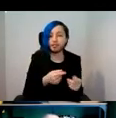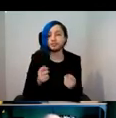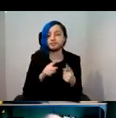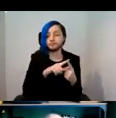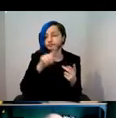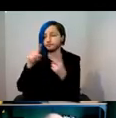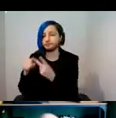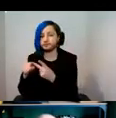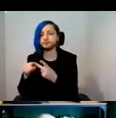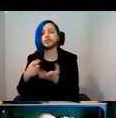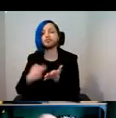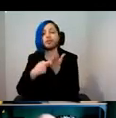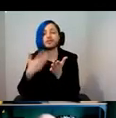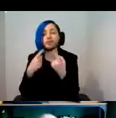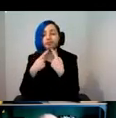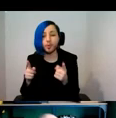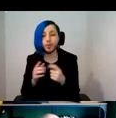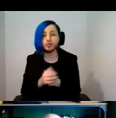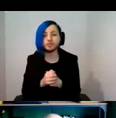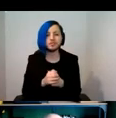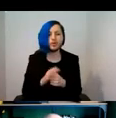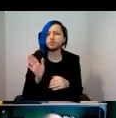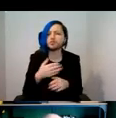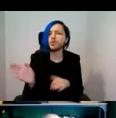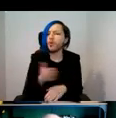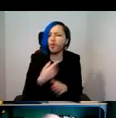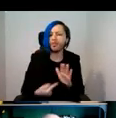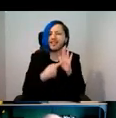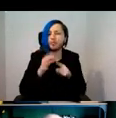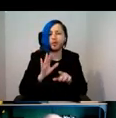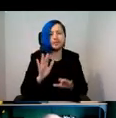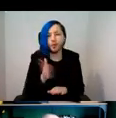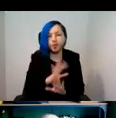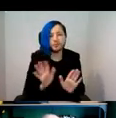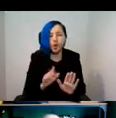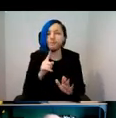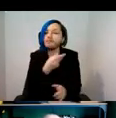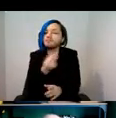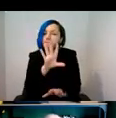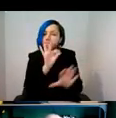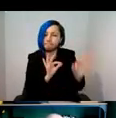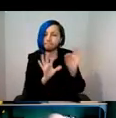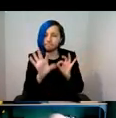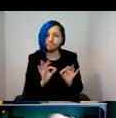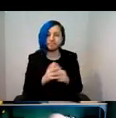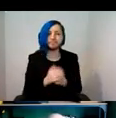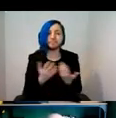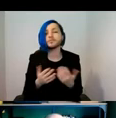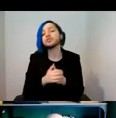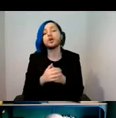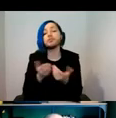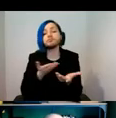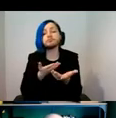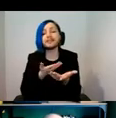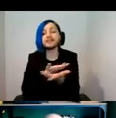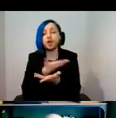report. Probably not all of the touch points, but some of them. So the report discusses collaborative stewardship.